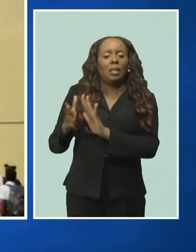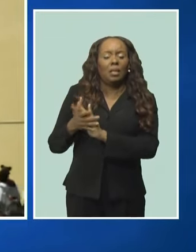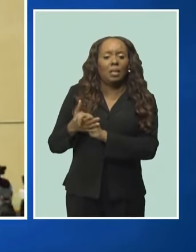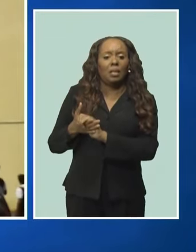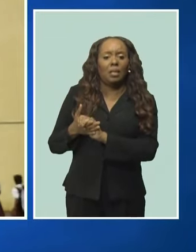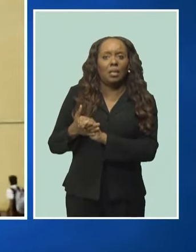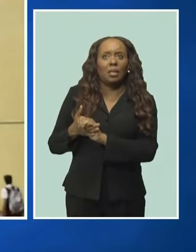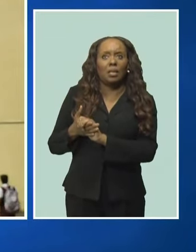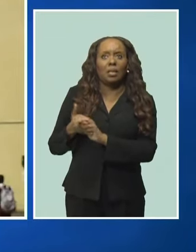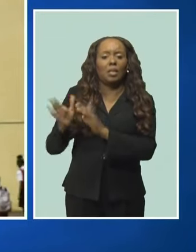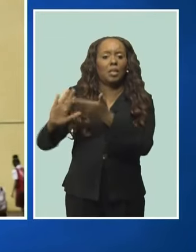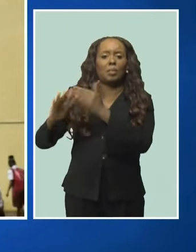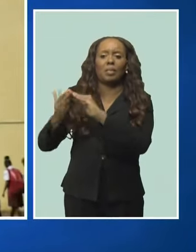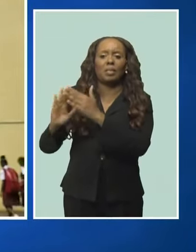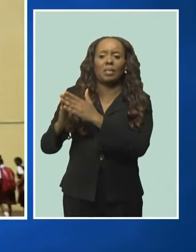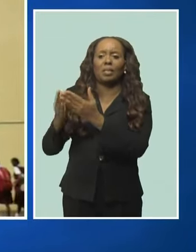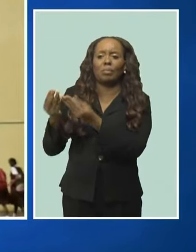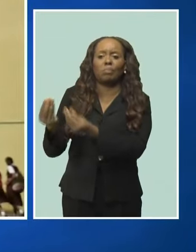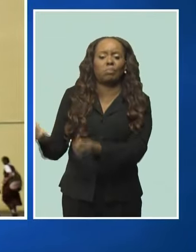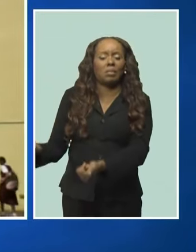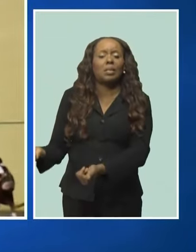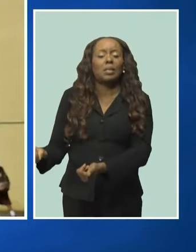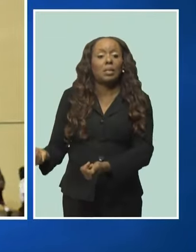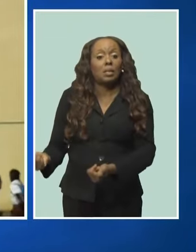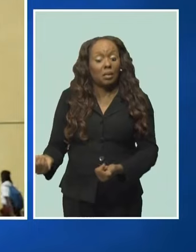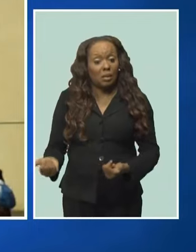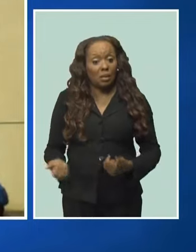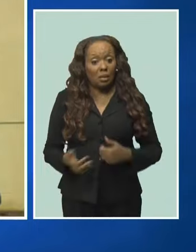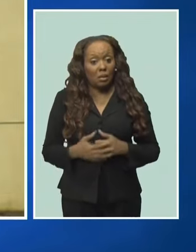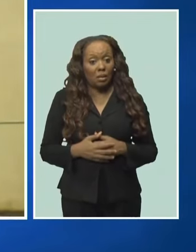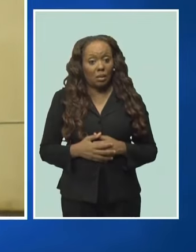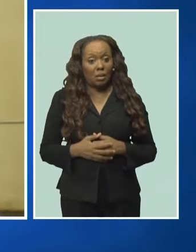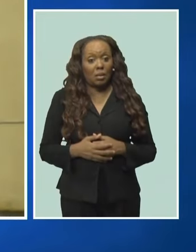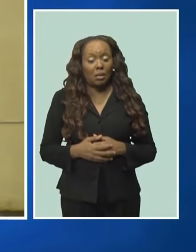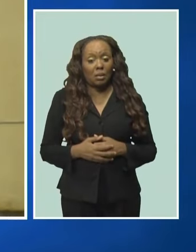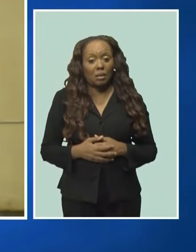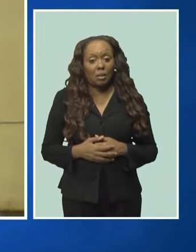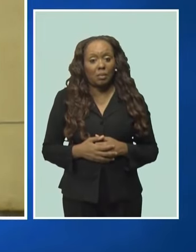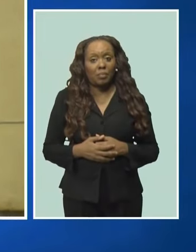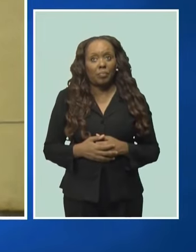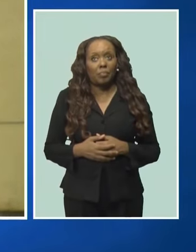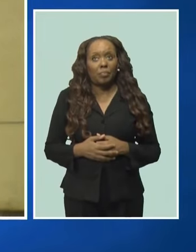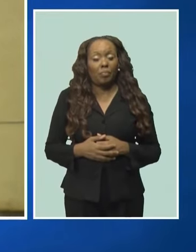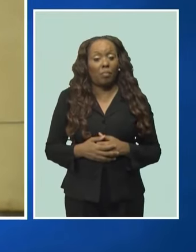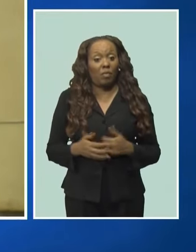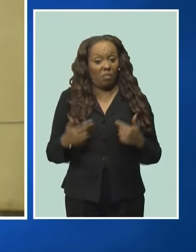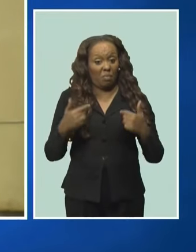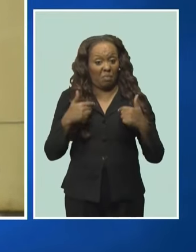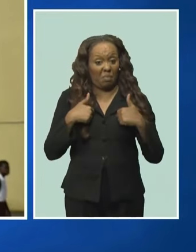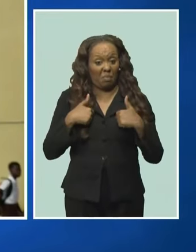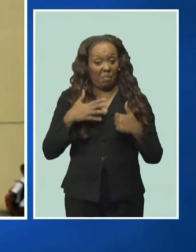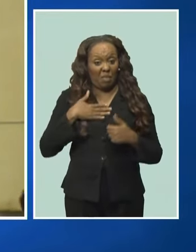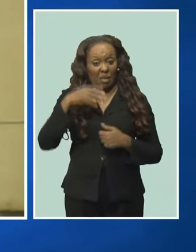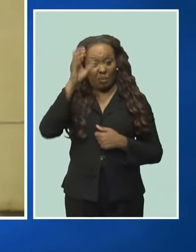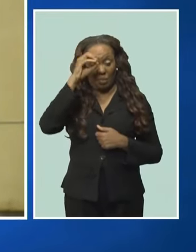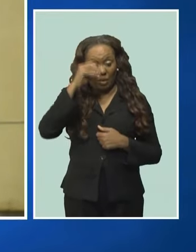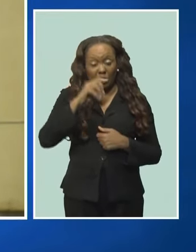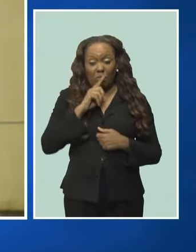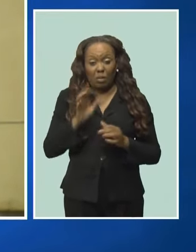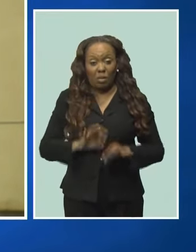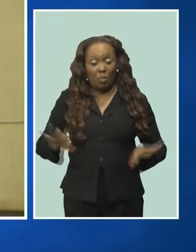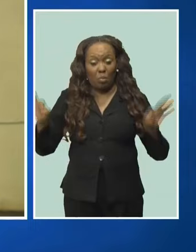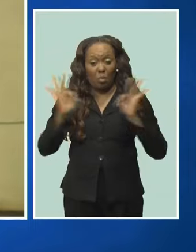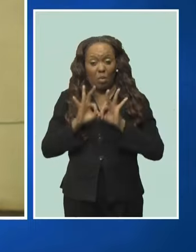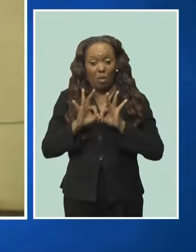those communities die. And for me, in a rural constituency like St. Joseph, it's important for us to maintain those